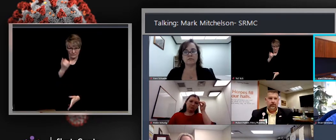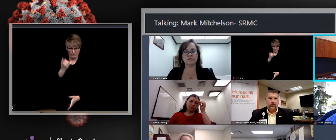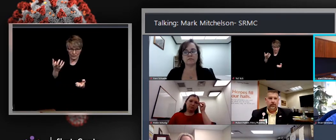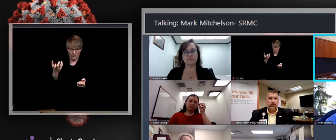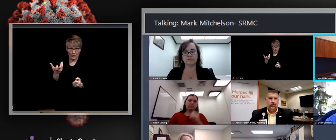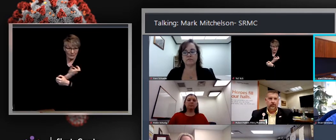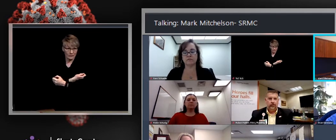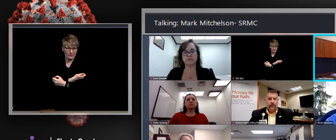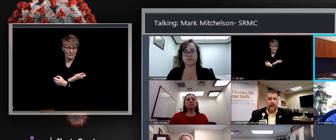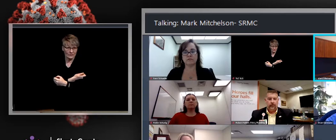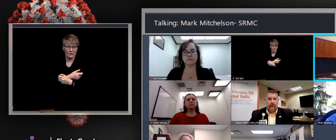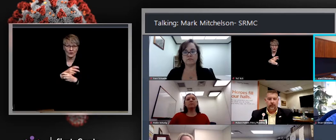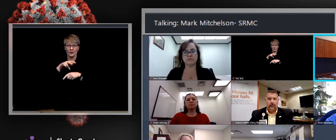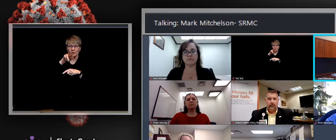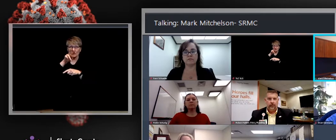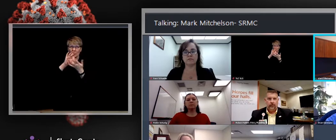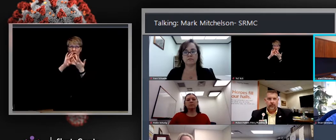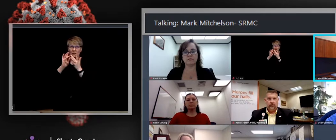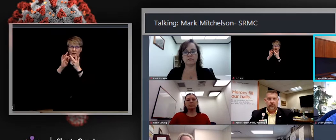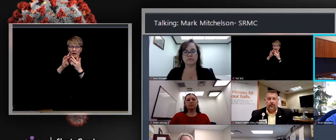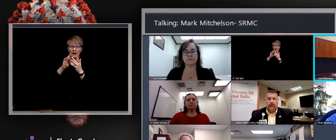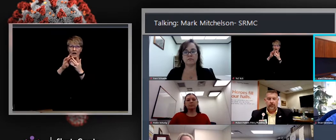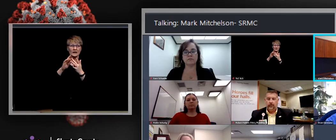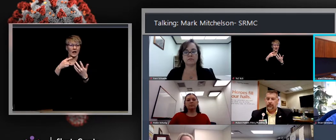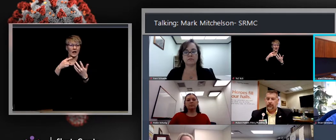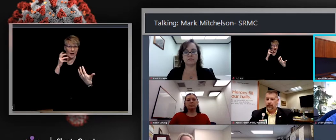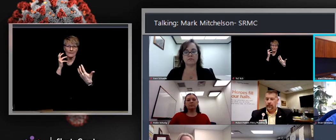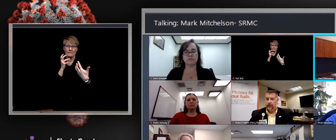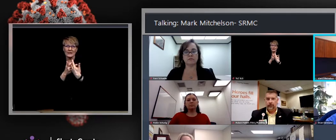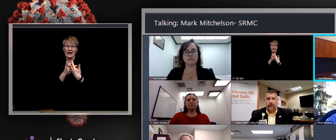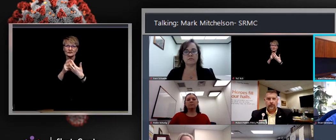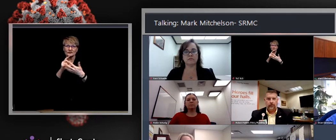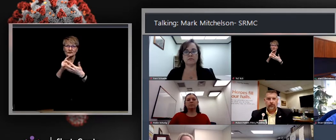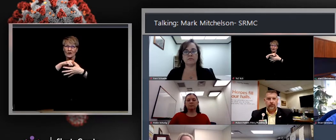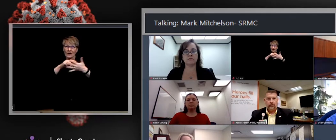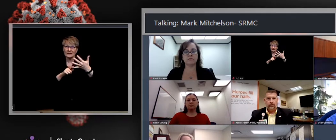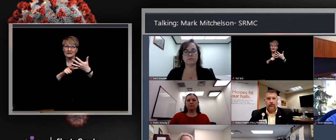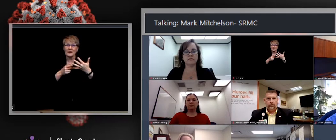criteria that Dr. Ramstrom has said, that's a great resource too.